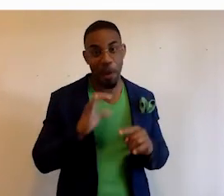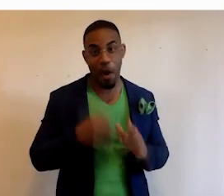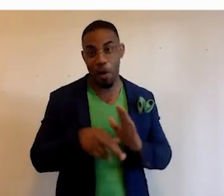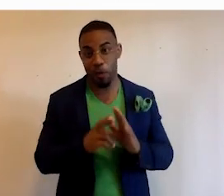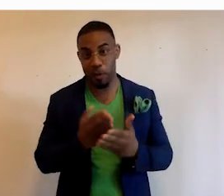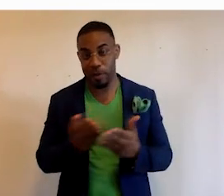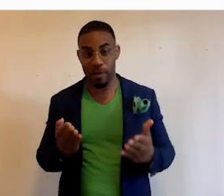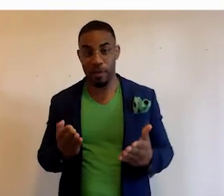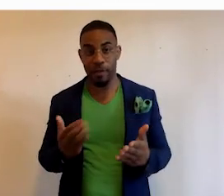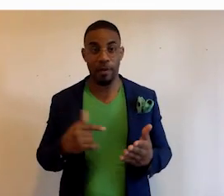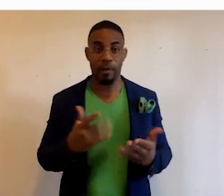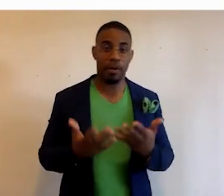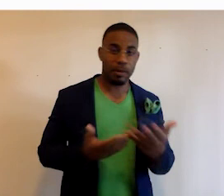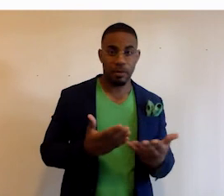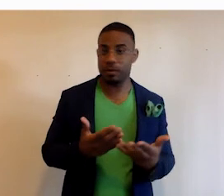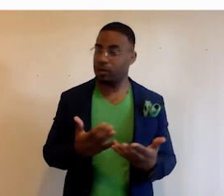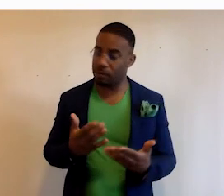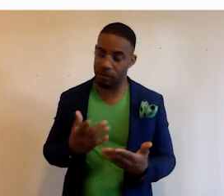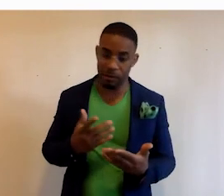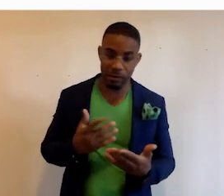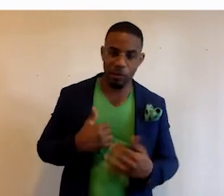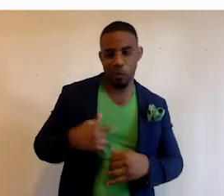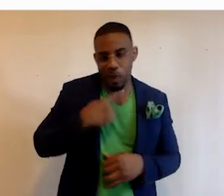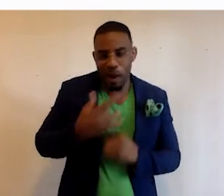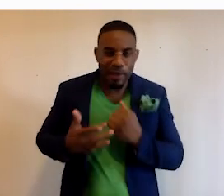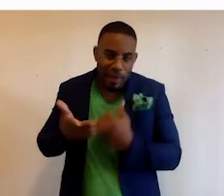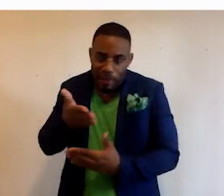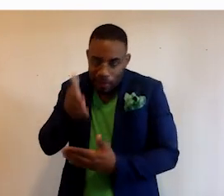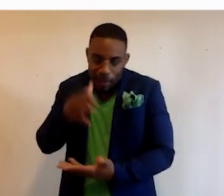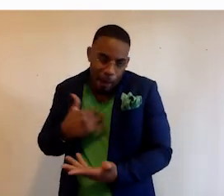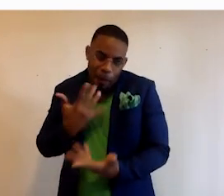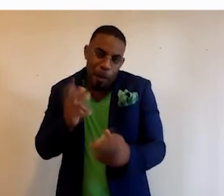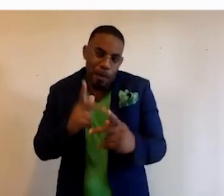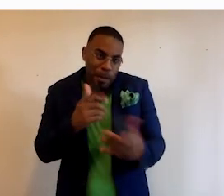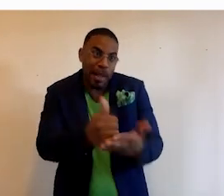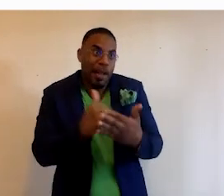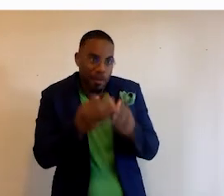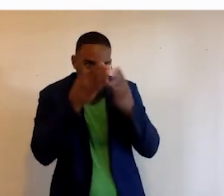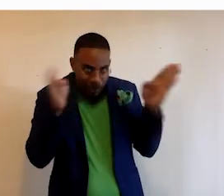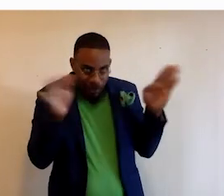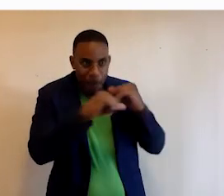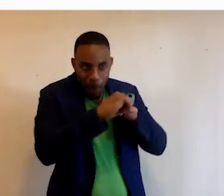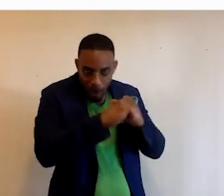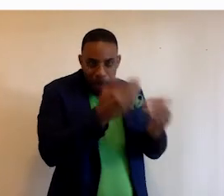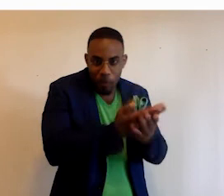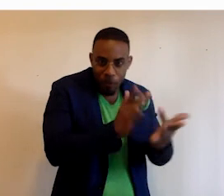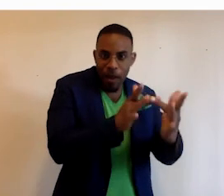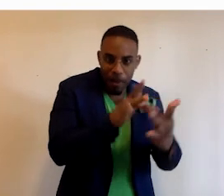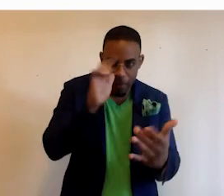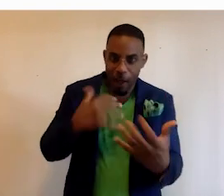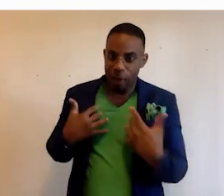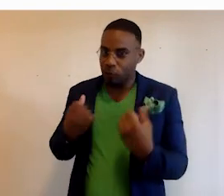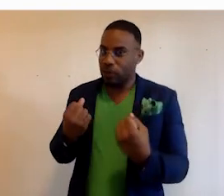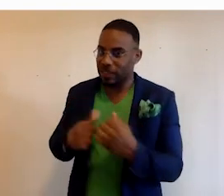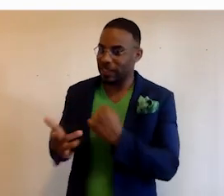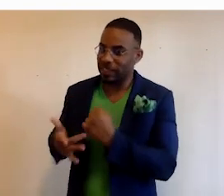new stuff and we're kind of heads down. We're tech guys. OK, so we want people that can help us with marketing, growth and outreach because our strength